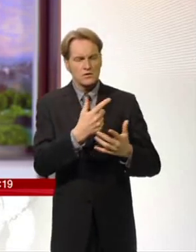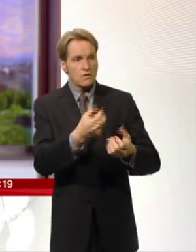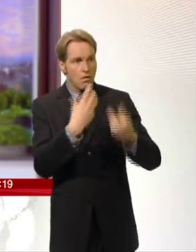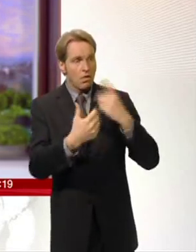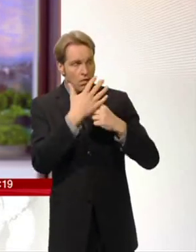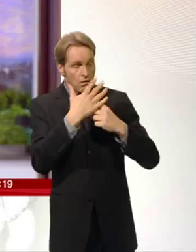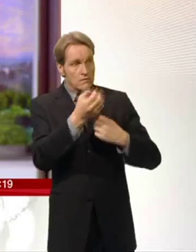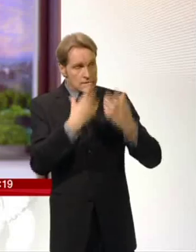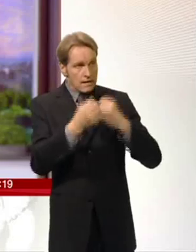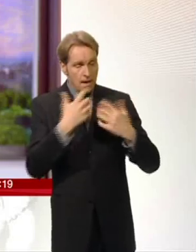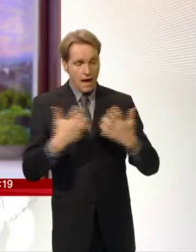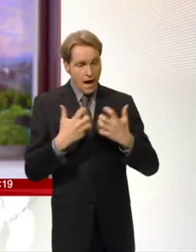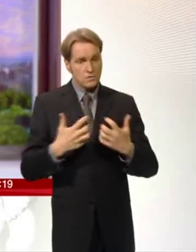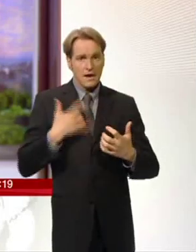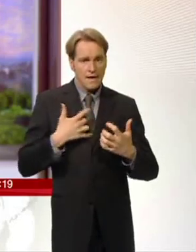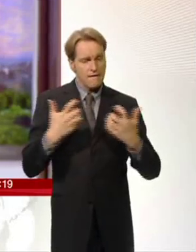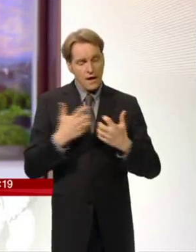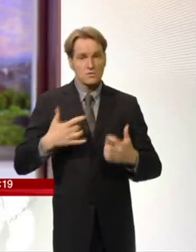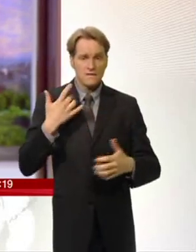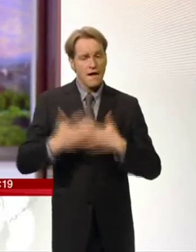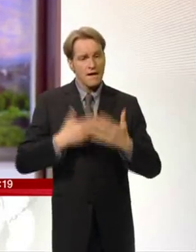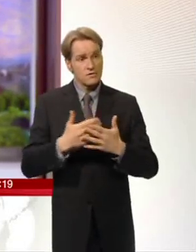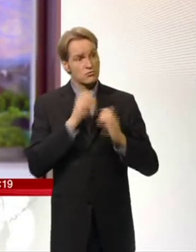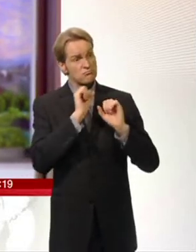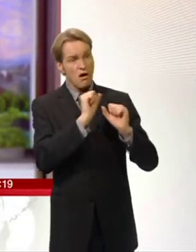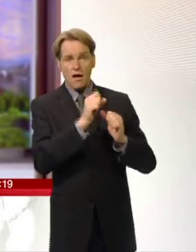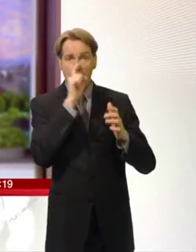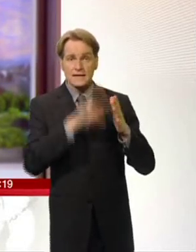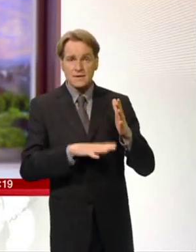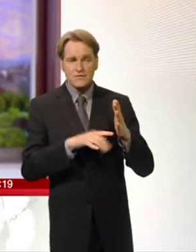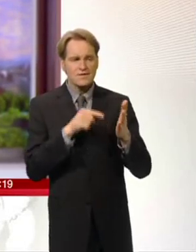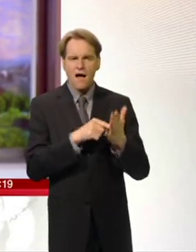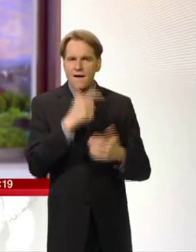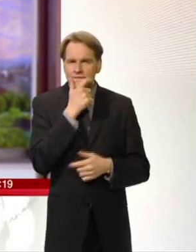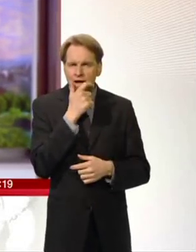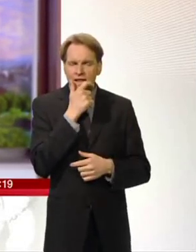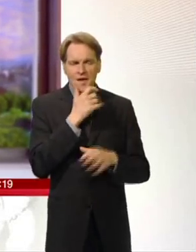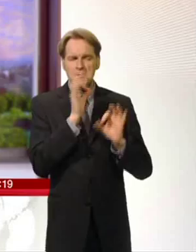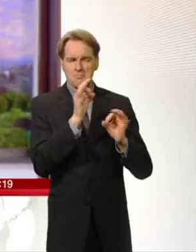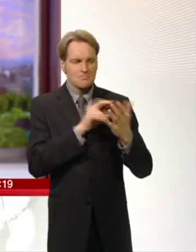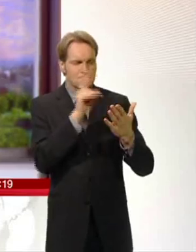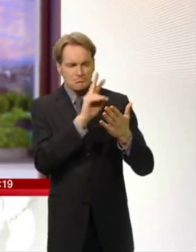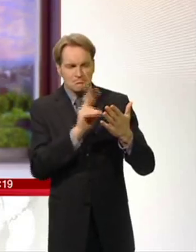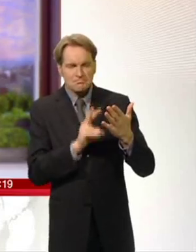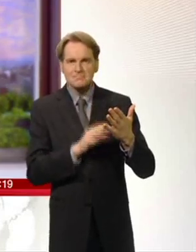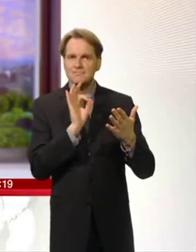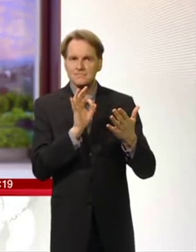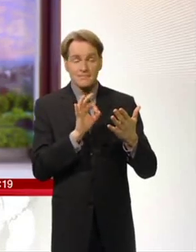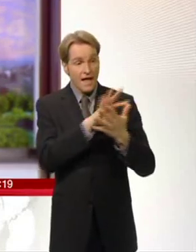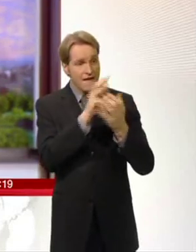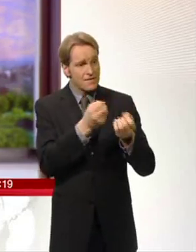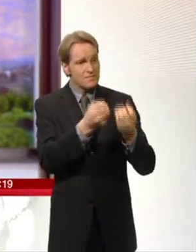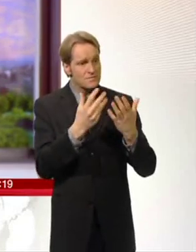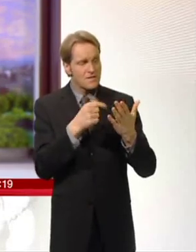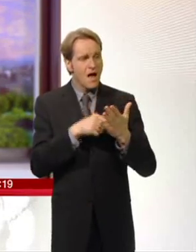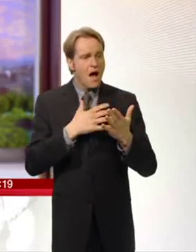or survive the disease. She was just telling me how her experience was and she was witty and just, I don't know, everything that she said made me smile